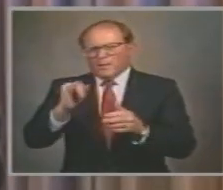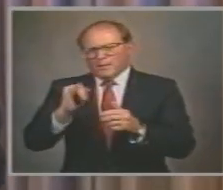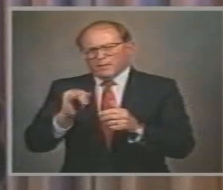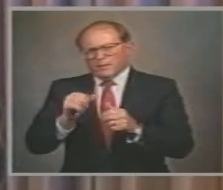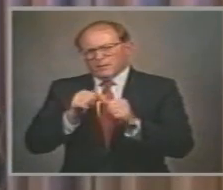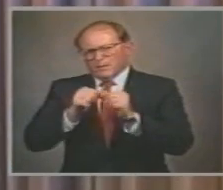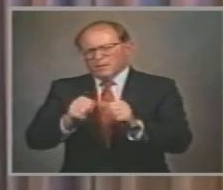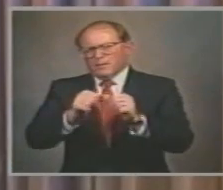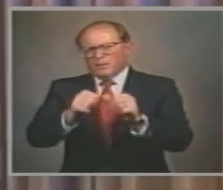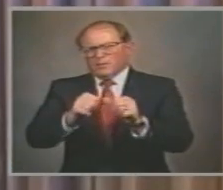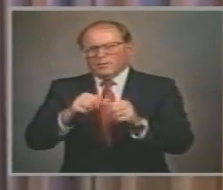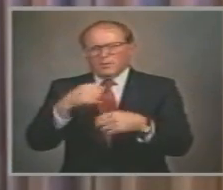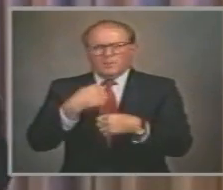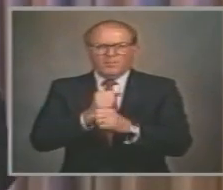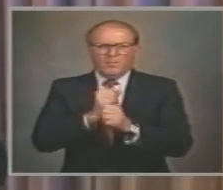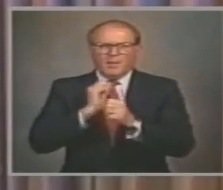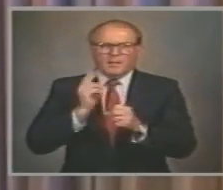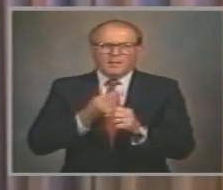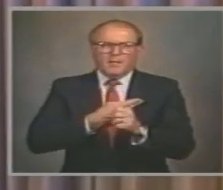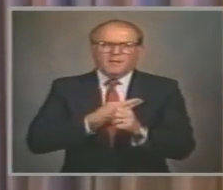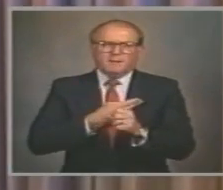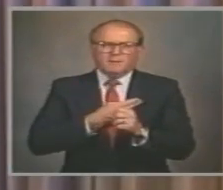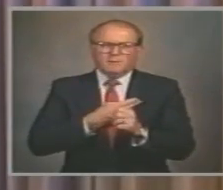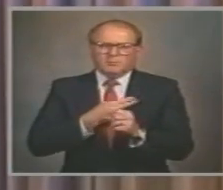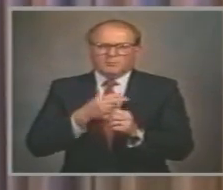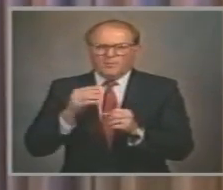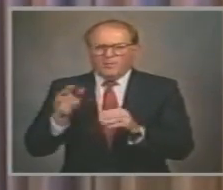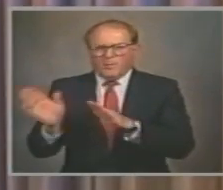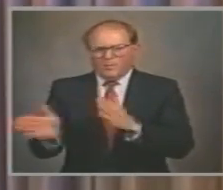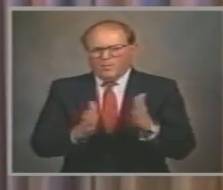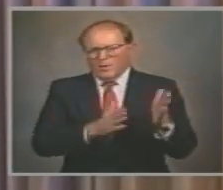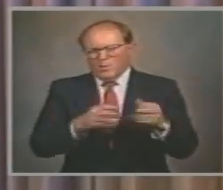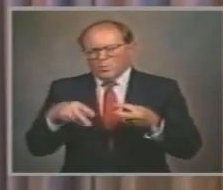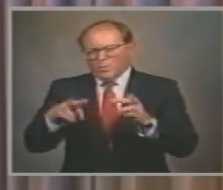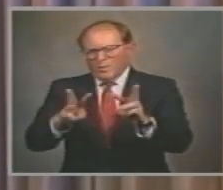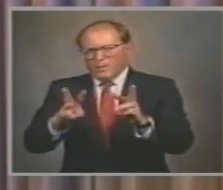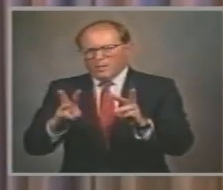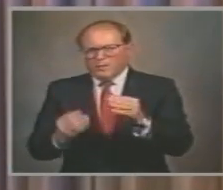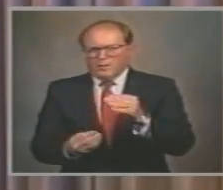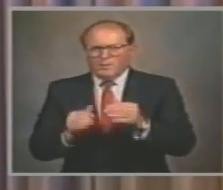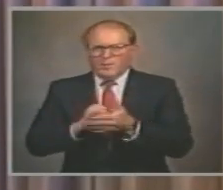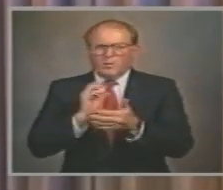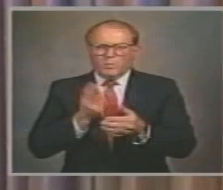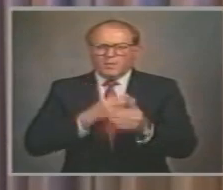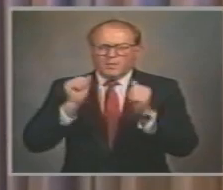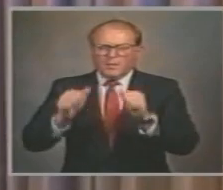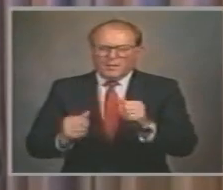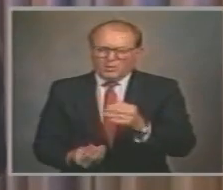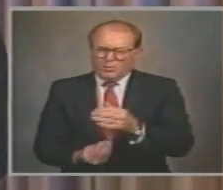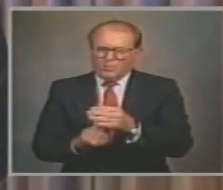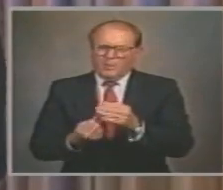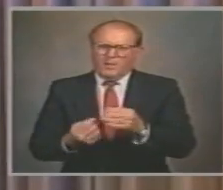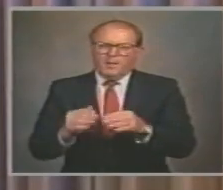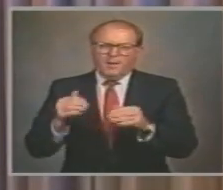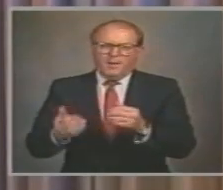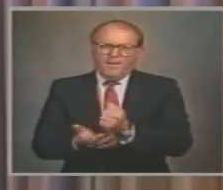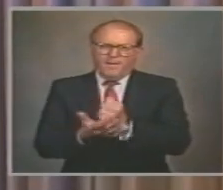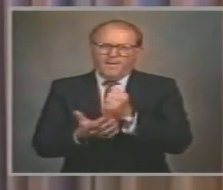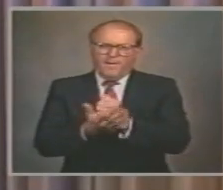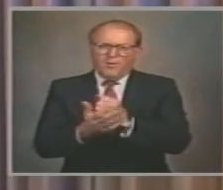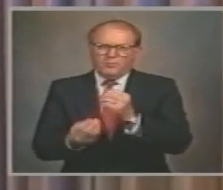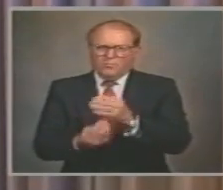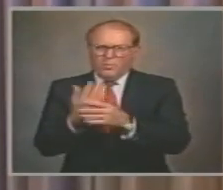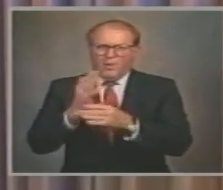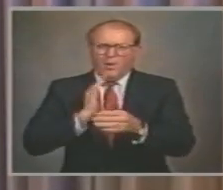an orderly And peaceable climate In which we can live And bring up our children And our grandchildren We're teaching And